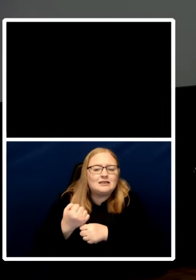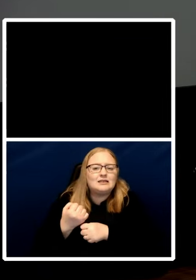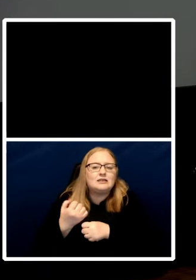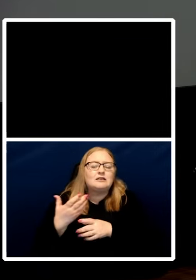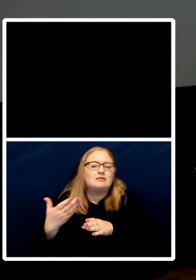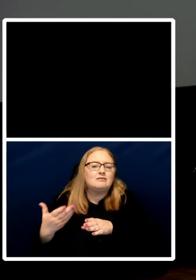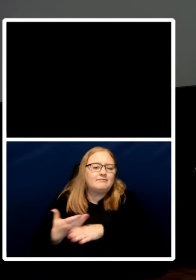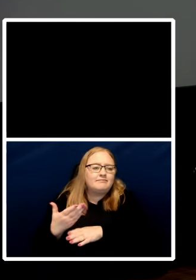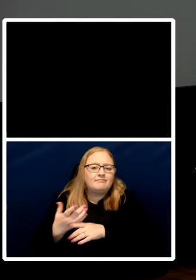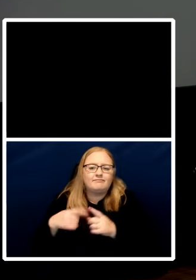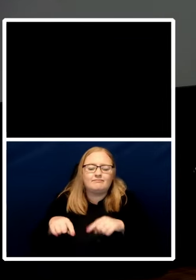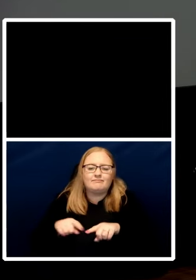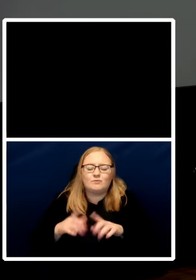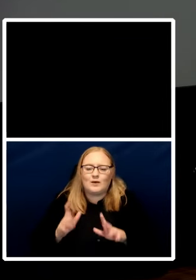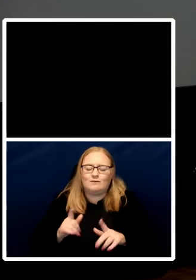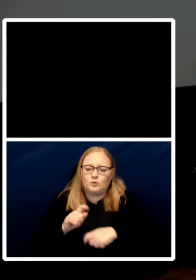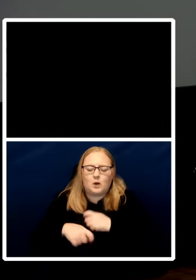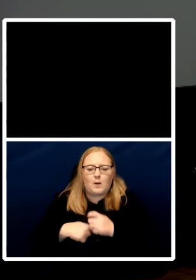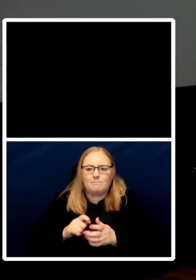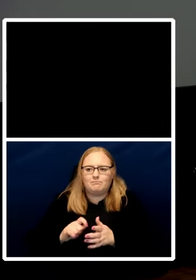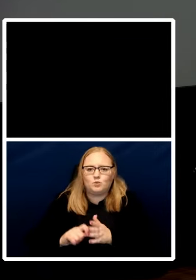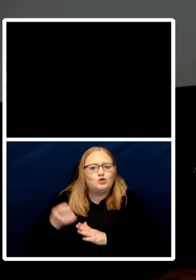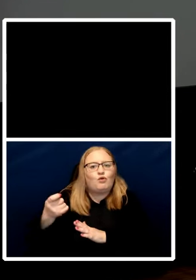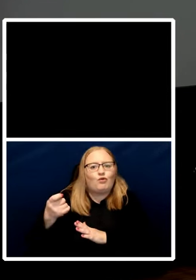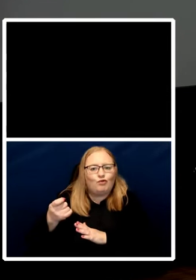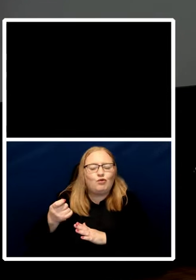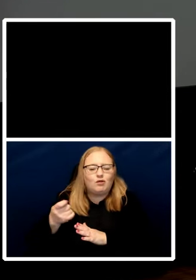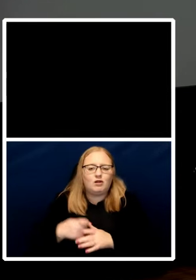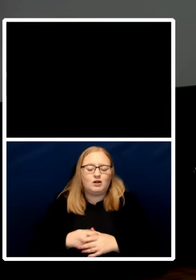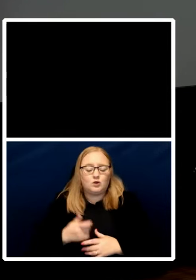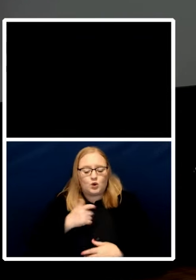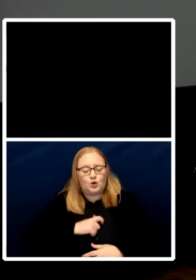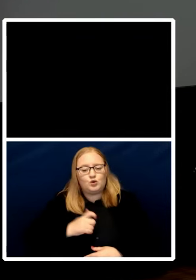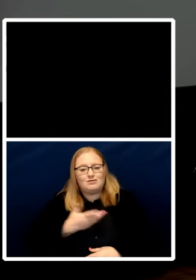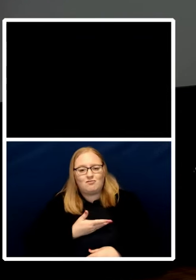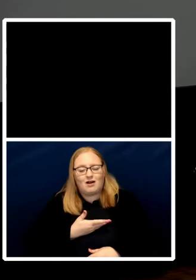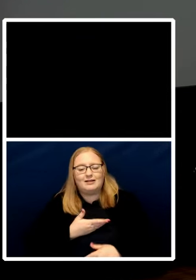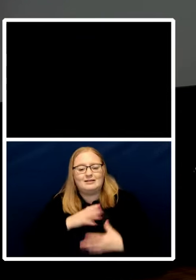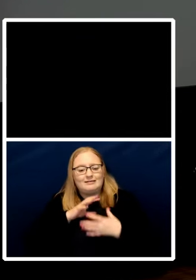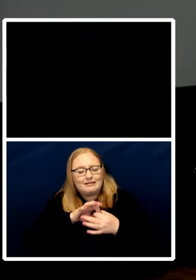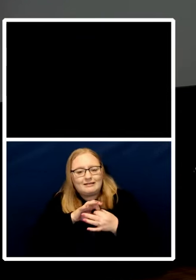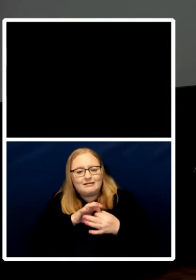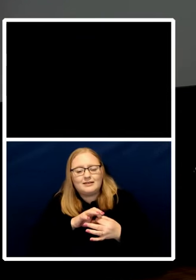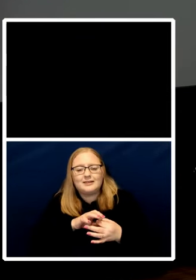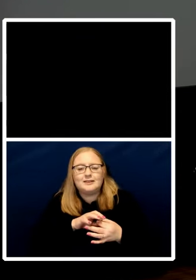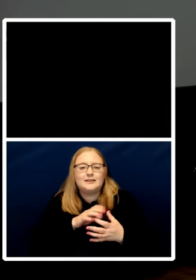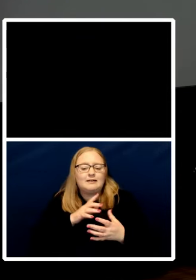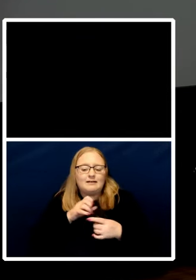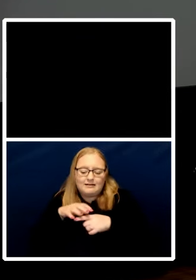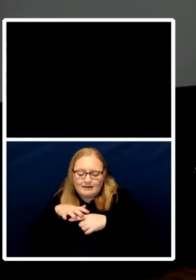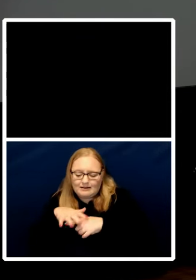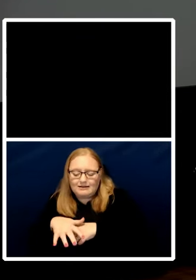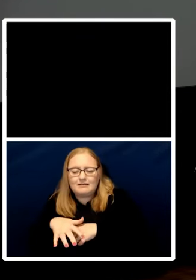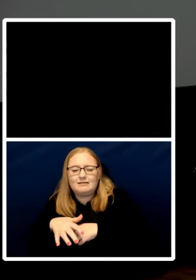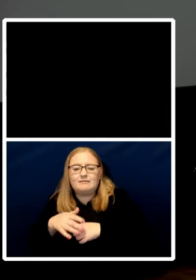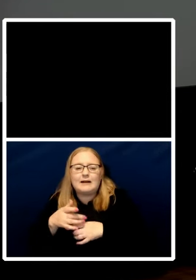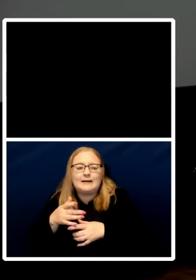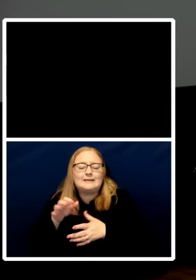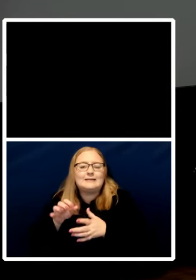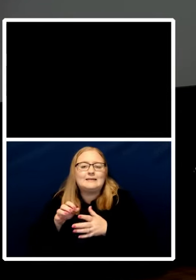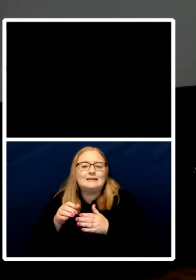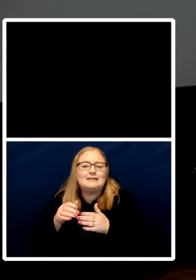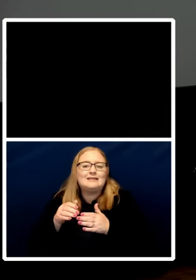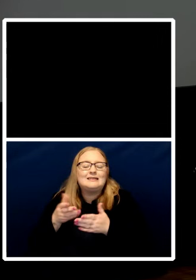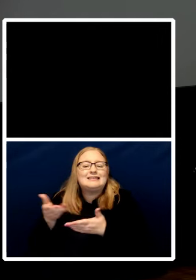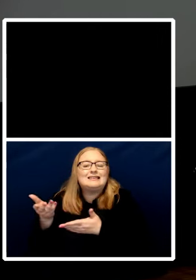how human rights engage um in things like um diplomacy and war and